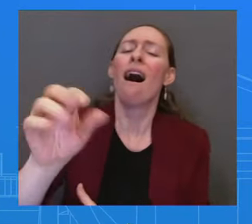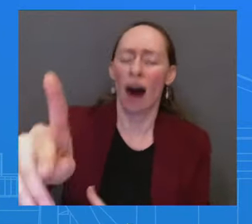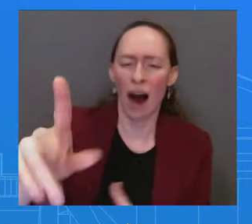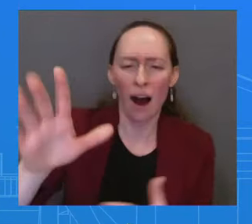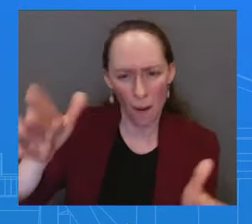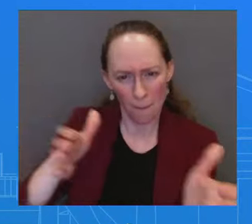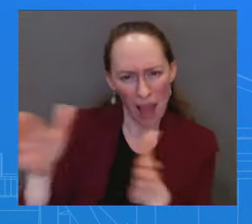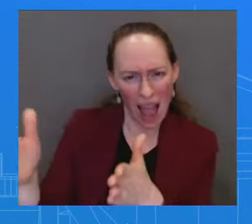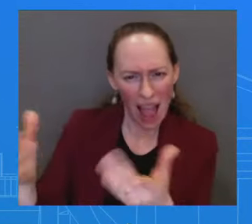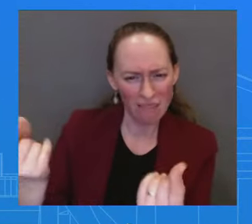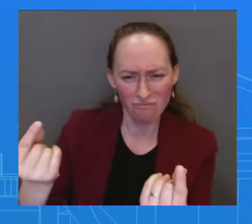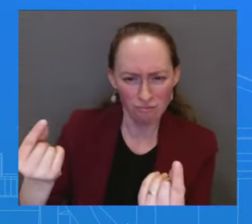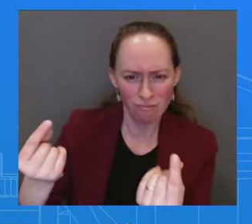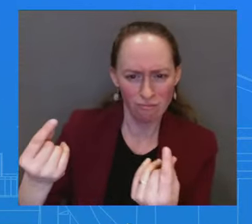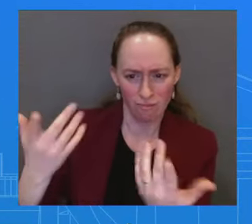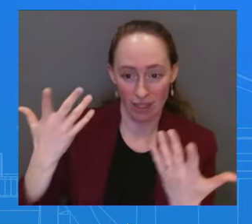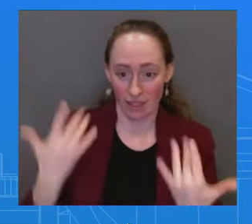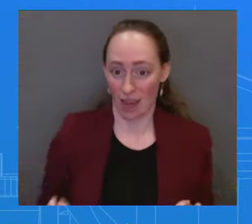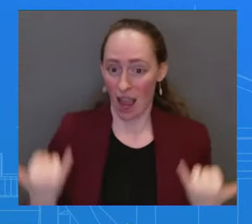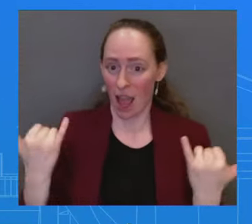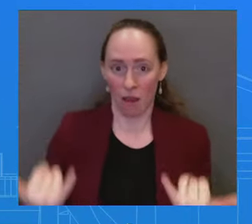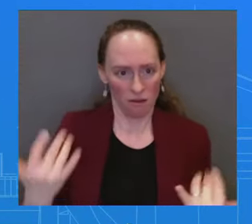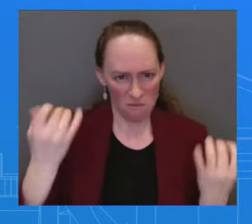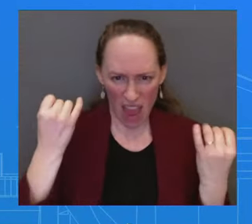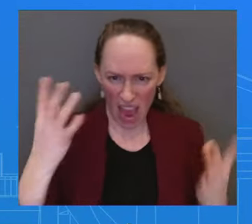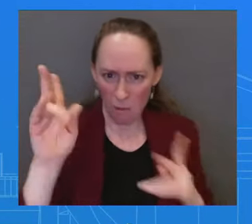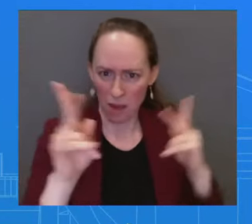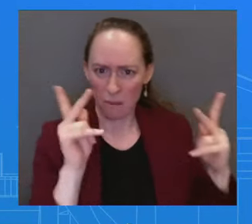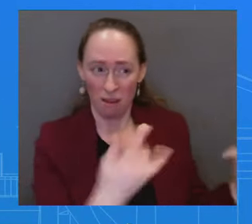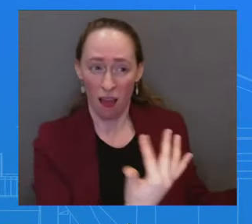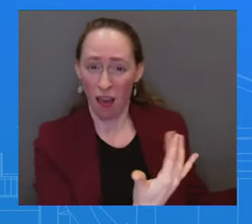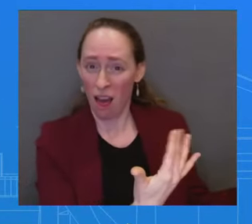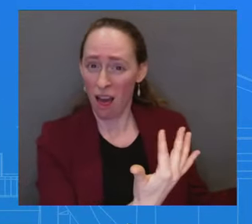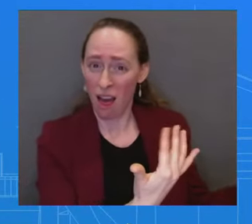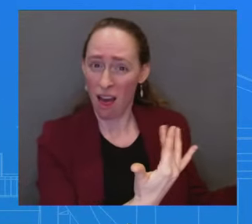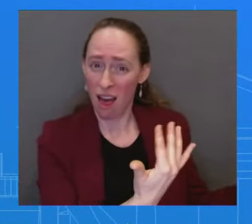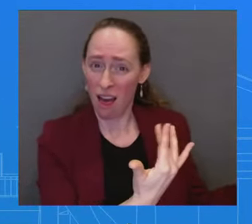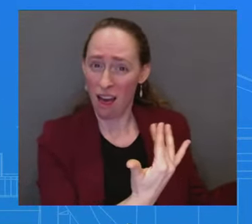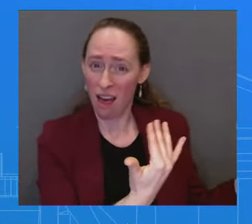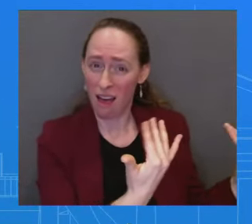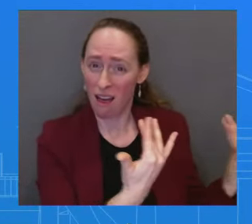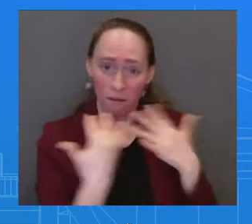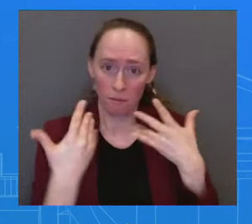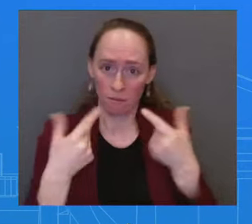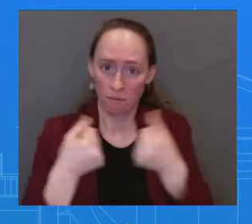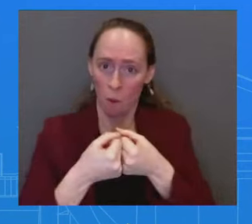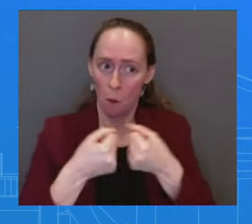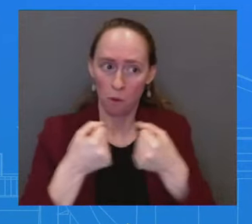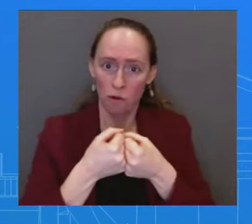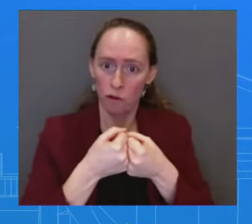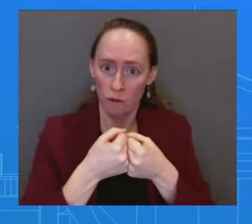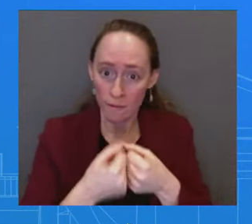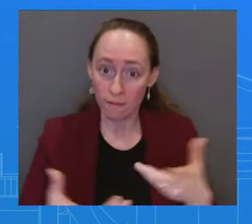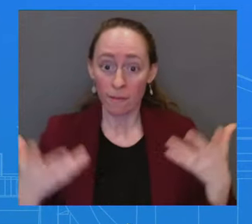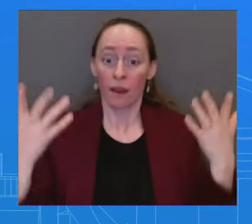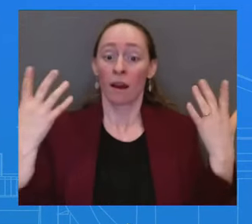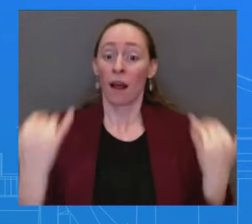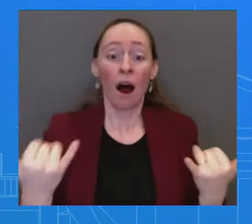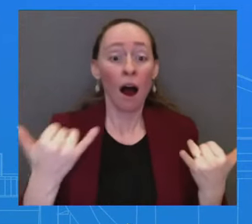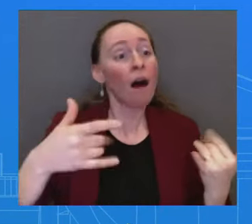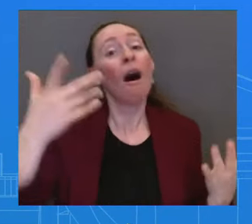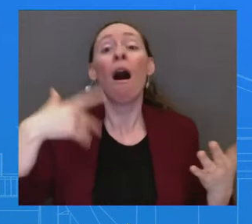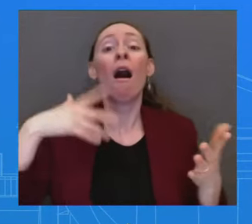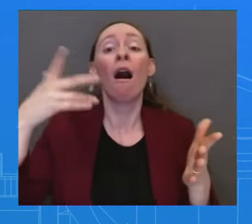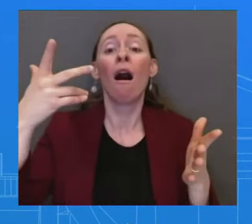this country over the southern border illegally. The razor wire officials down there think was keeping some of